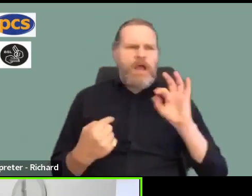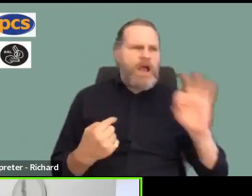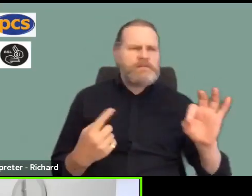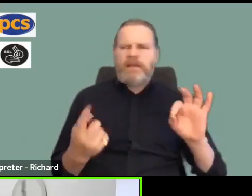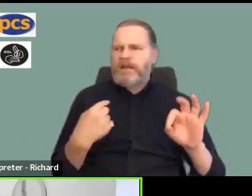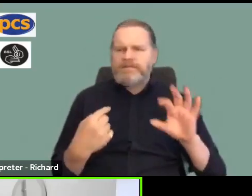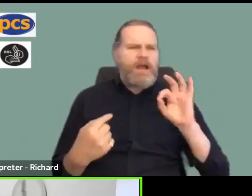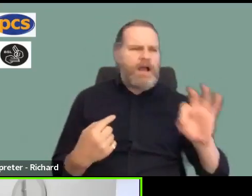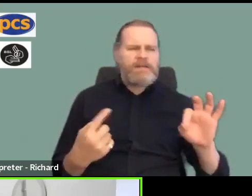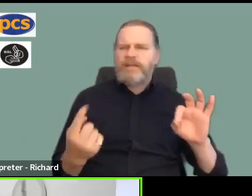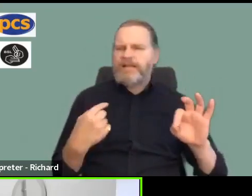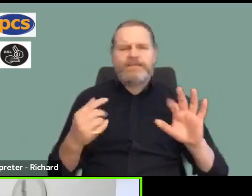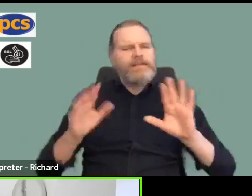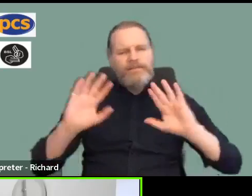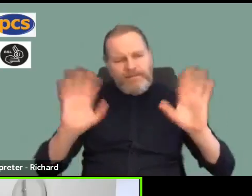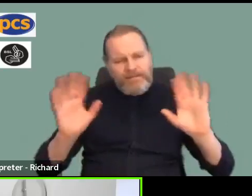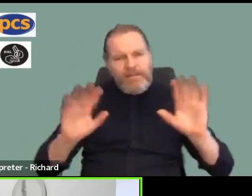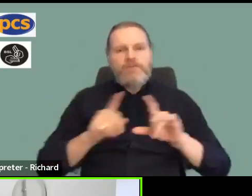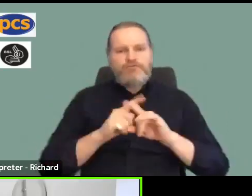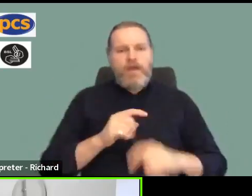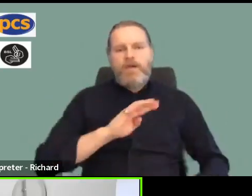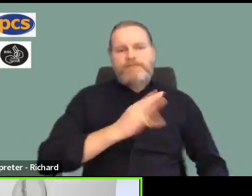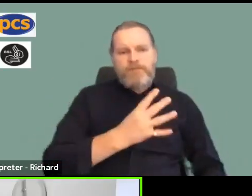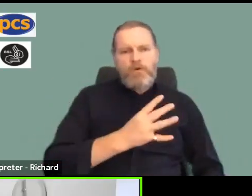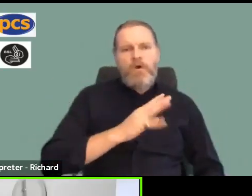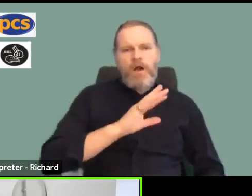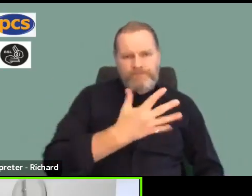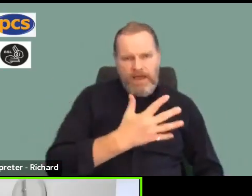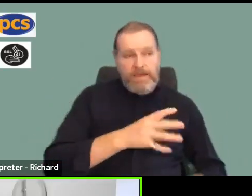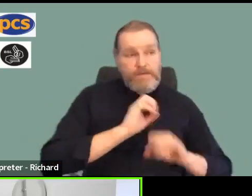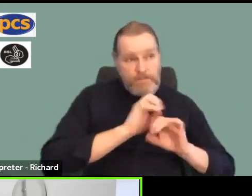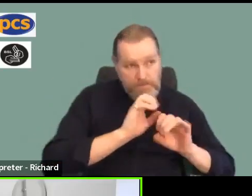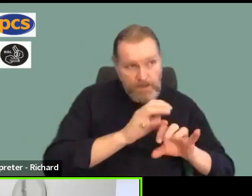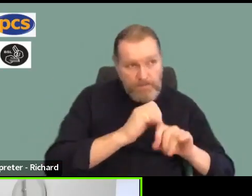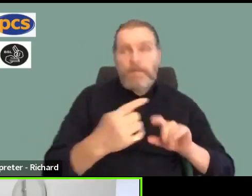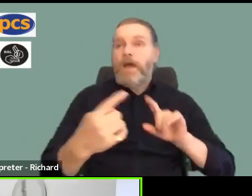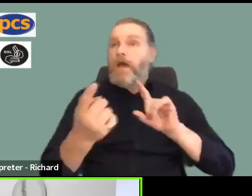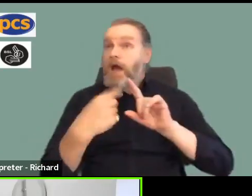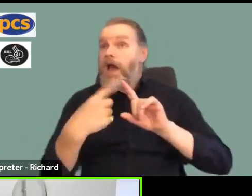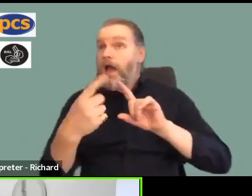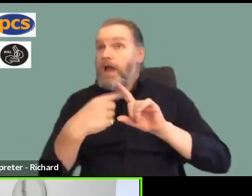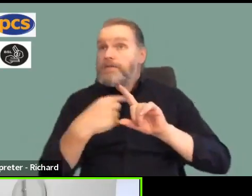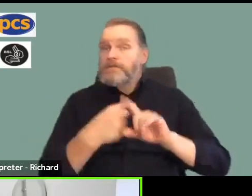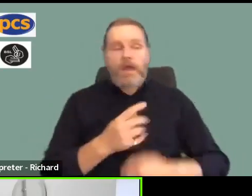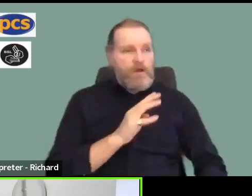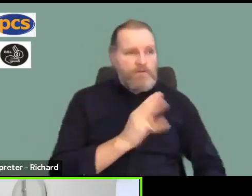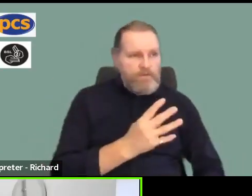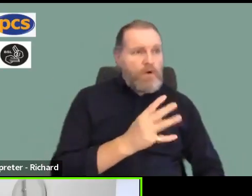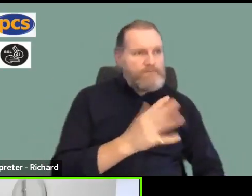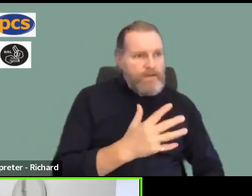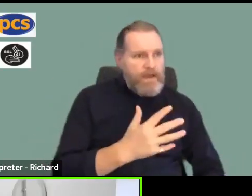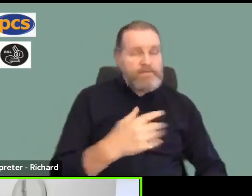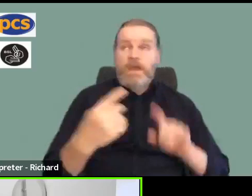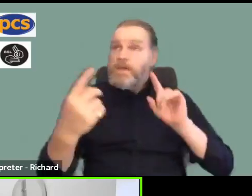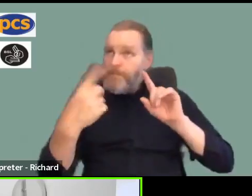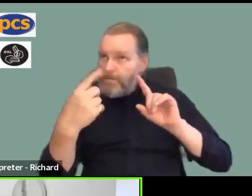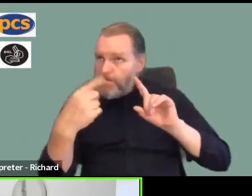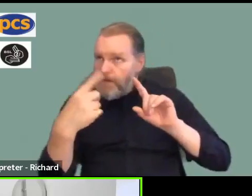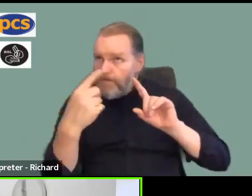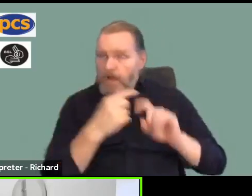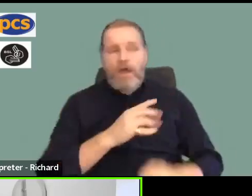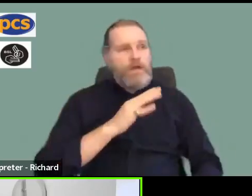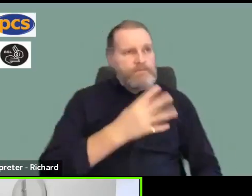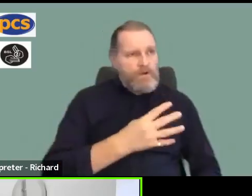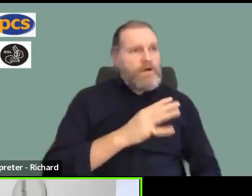40 questions from Mark to attempt to respond to. if we do them in batches of about five, that will hopefully get us through a lot of what's been